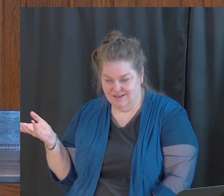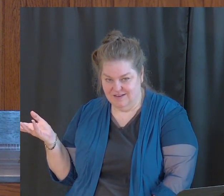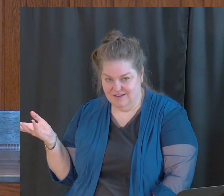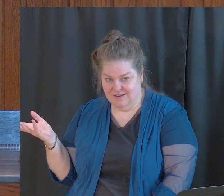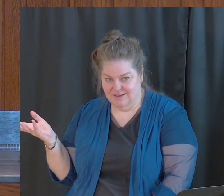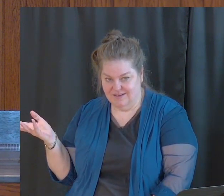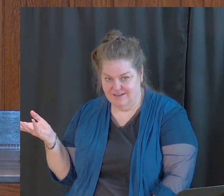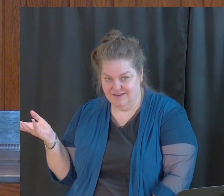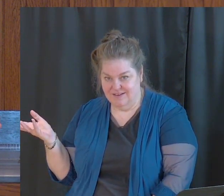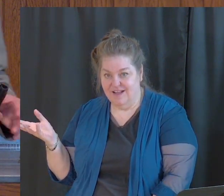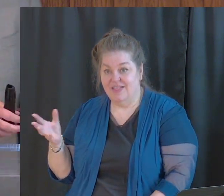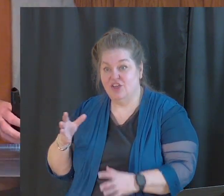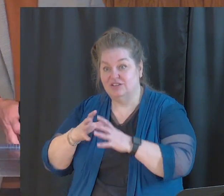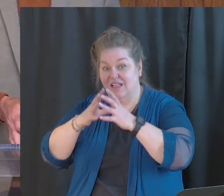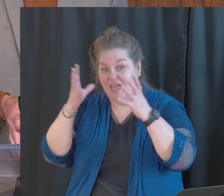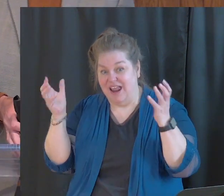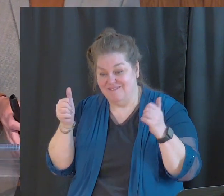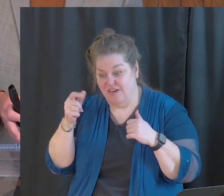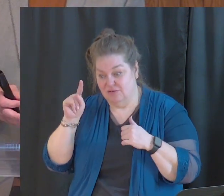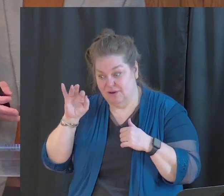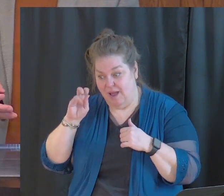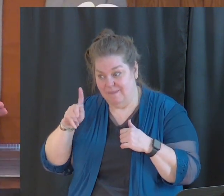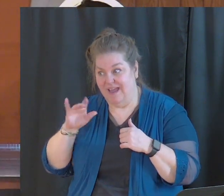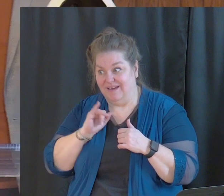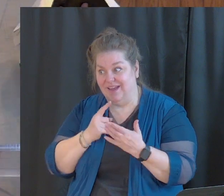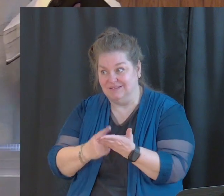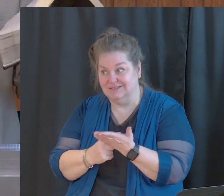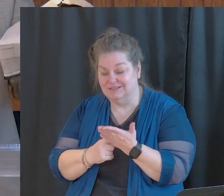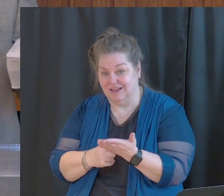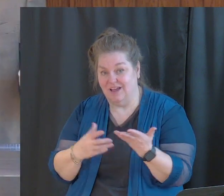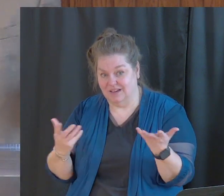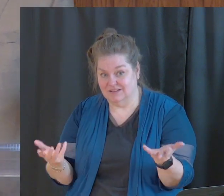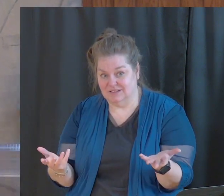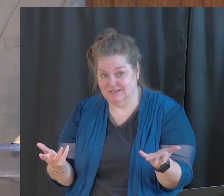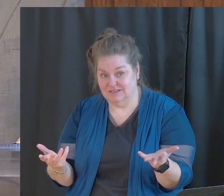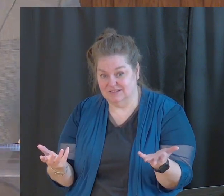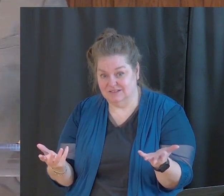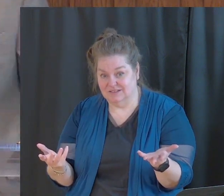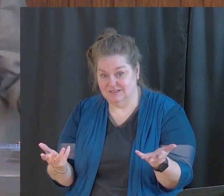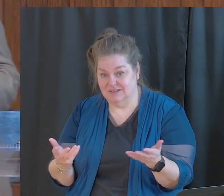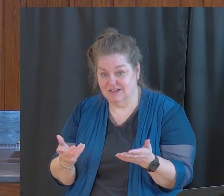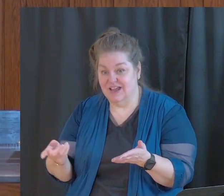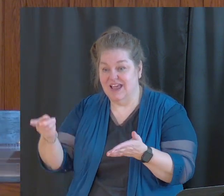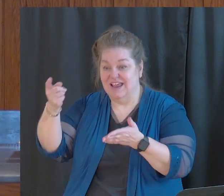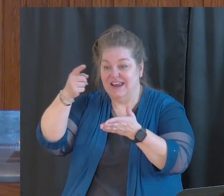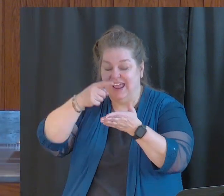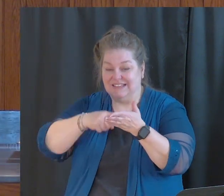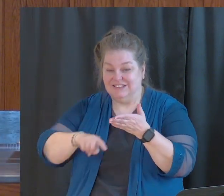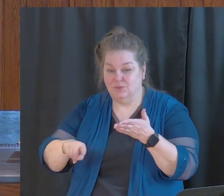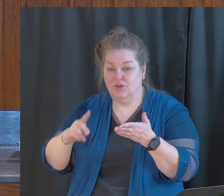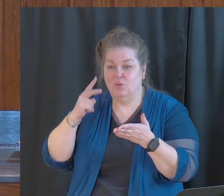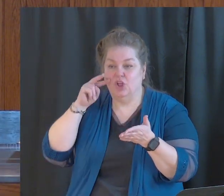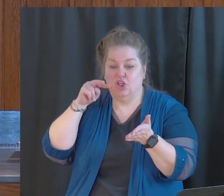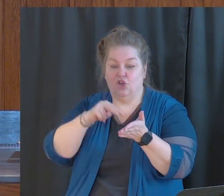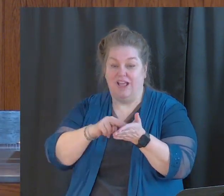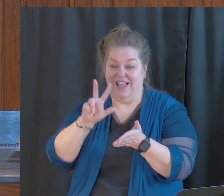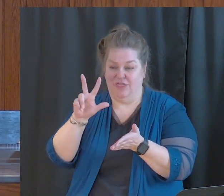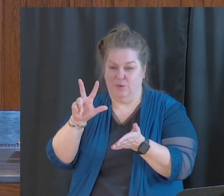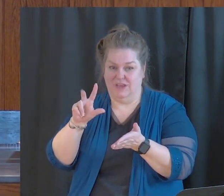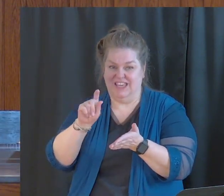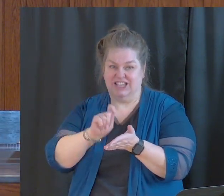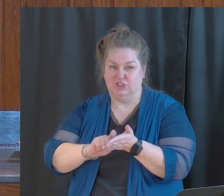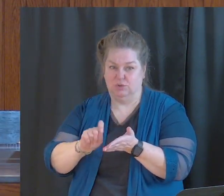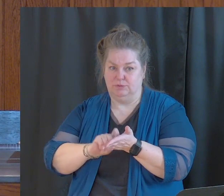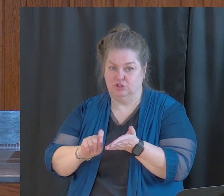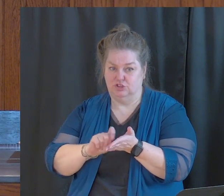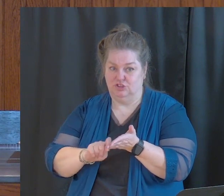There's a lot of other topics in the Bible I can talk about, okay? And next week we're going to look at three parts of Scripture that